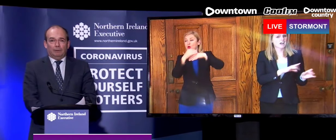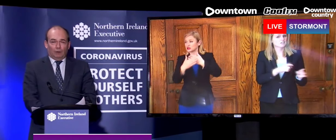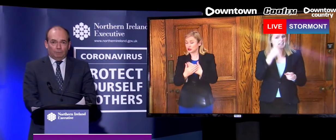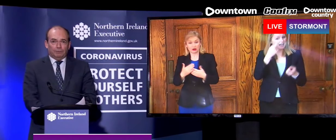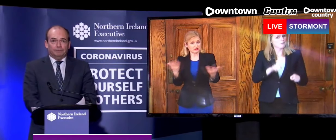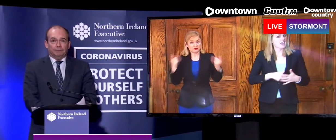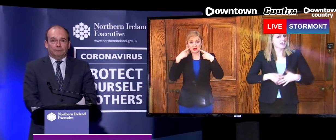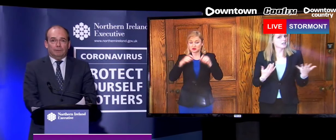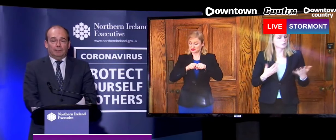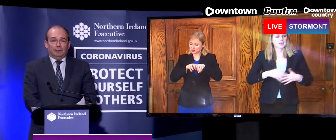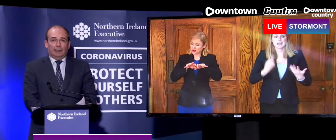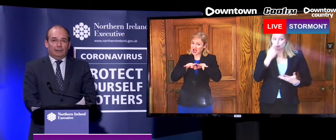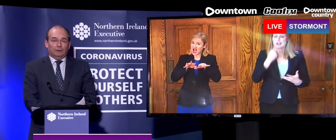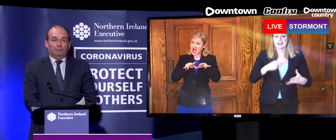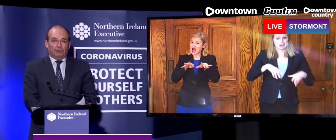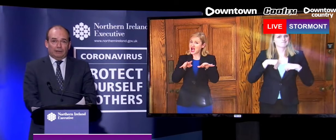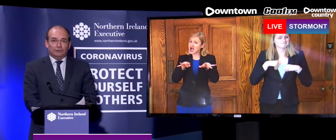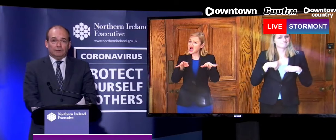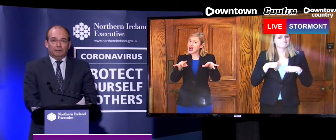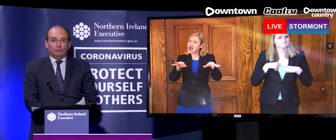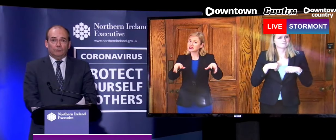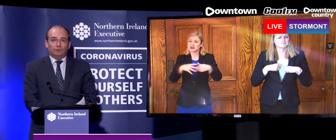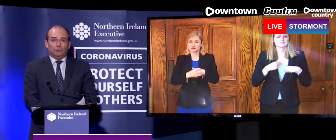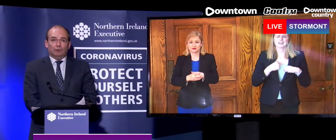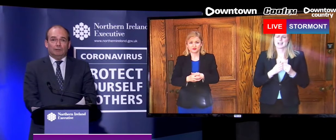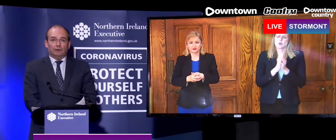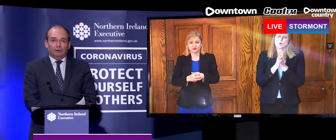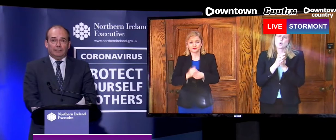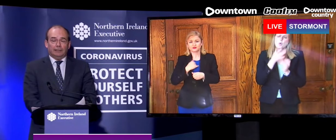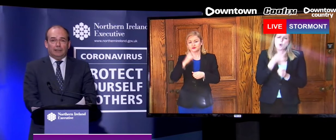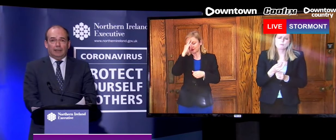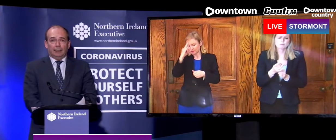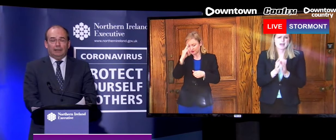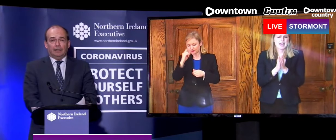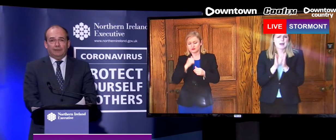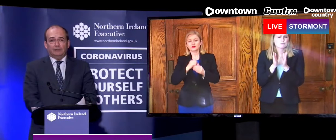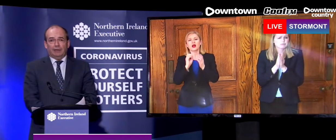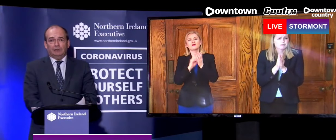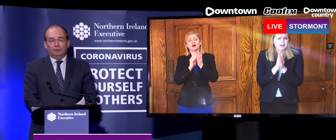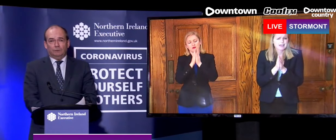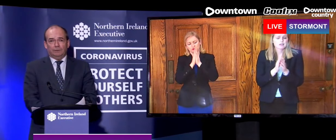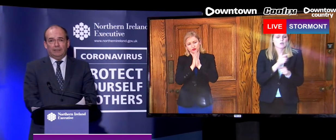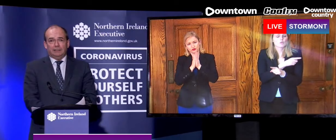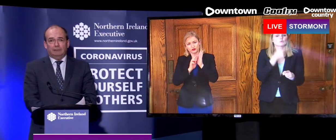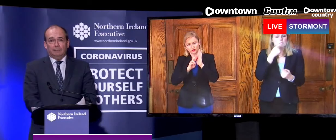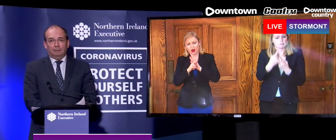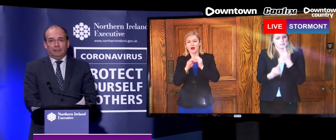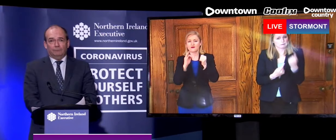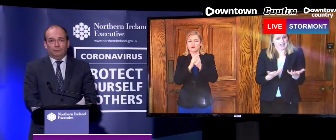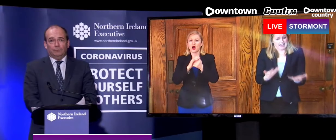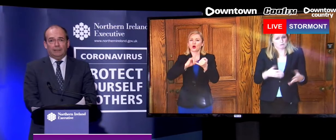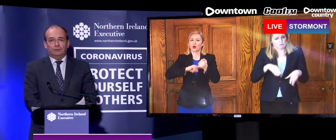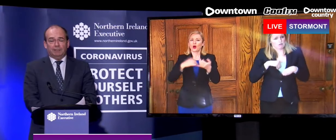my hope and prayers that those who are currently affected by COVID-19